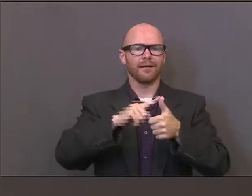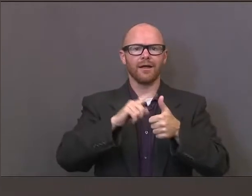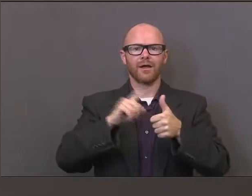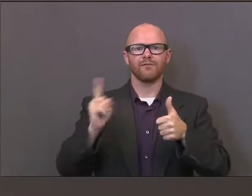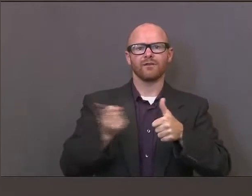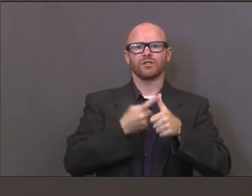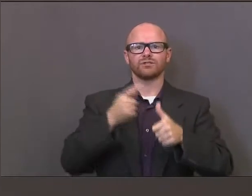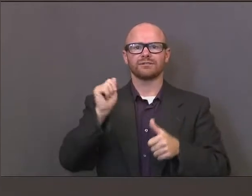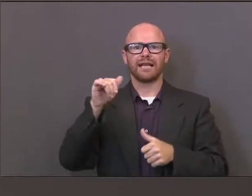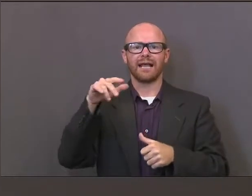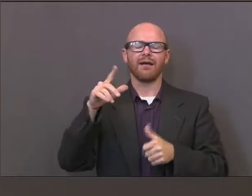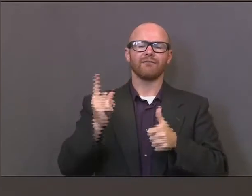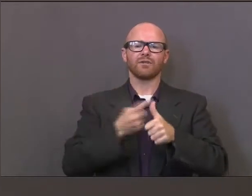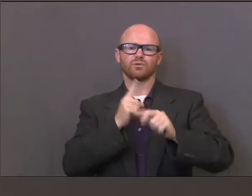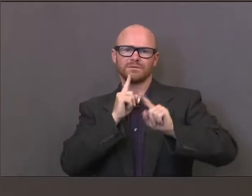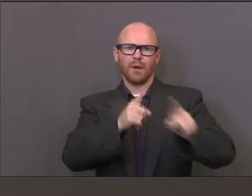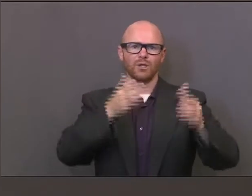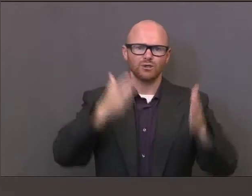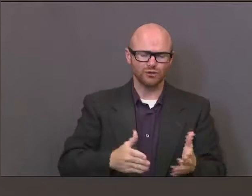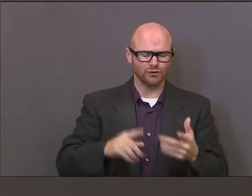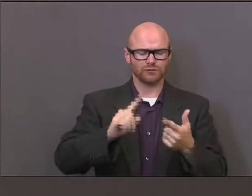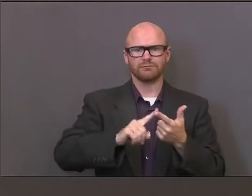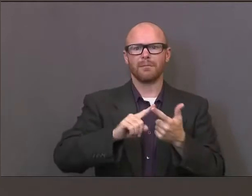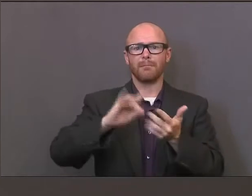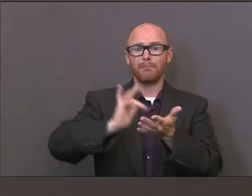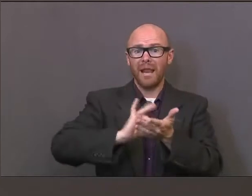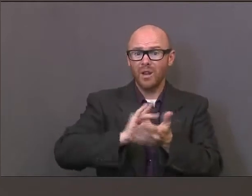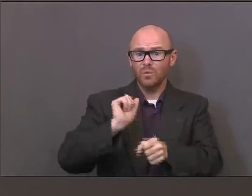asymptomatic testing as well. Thank you very much.